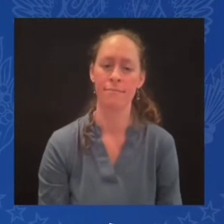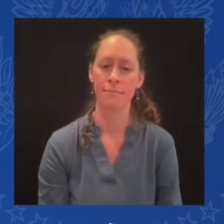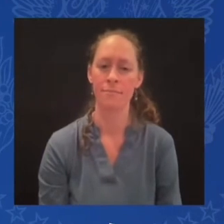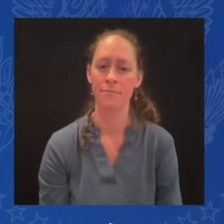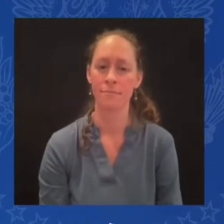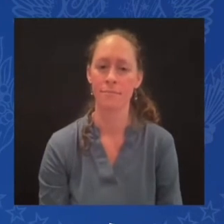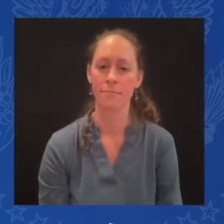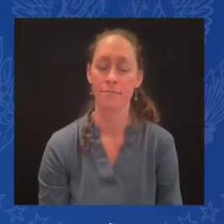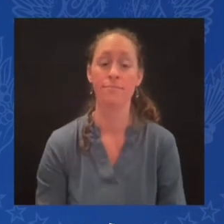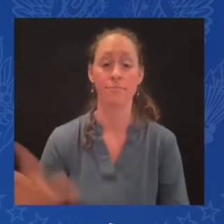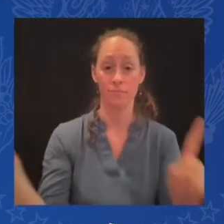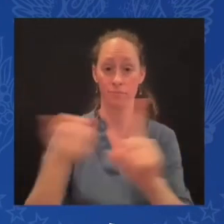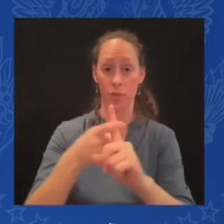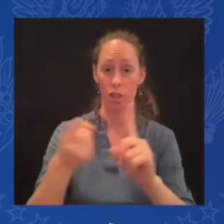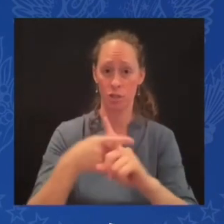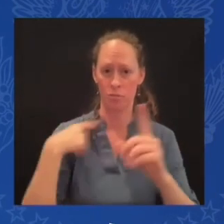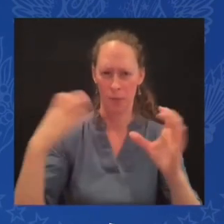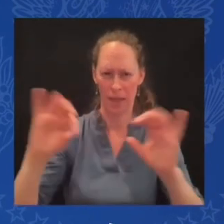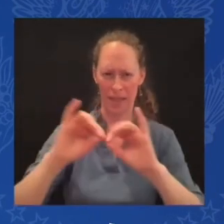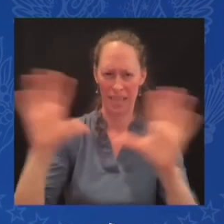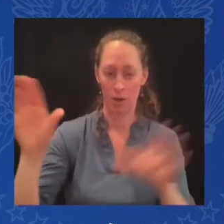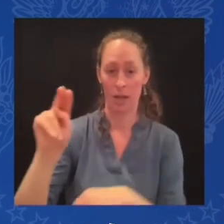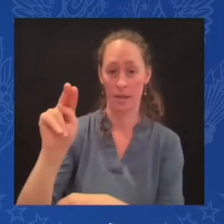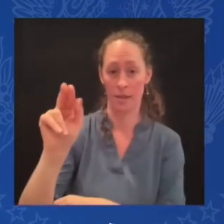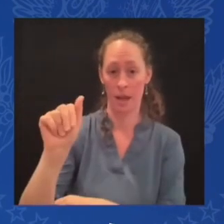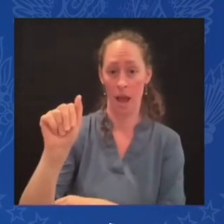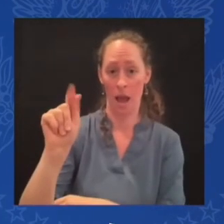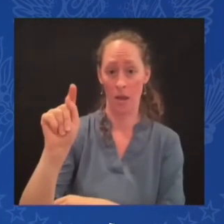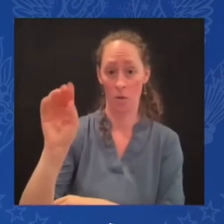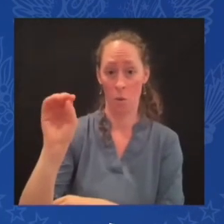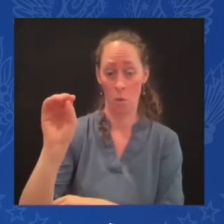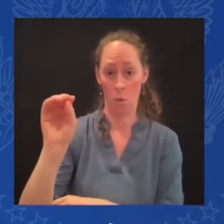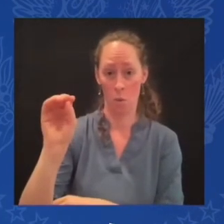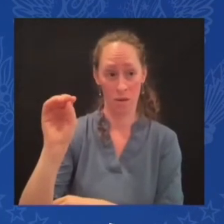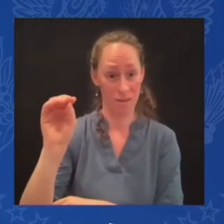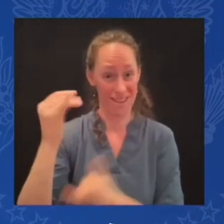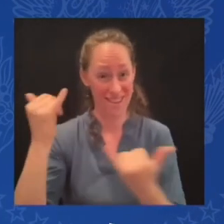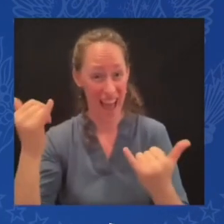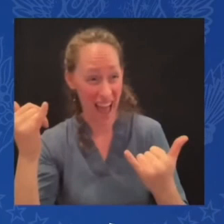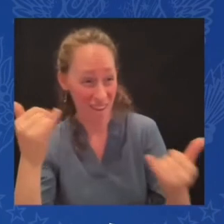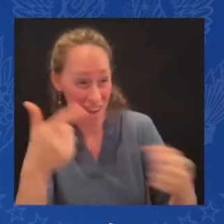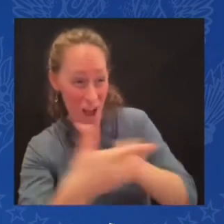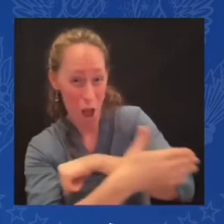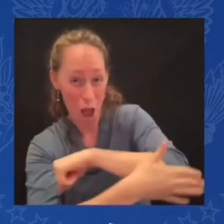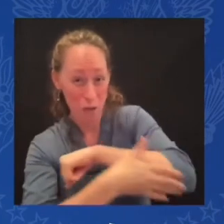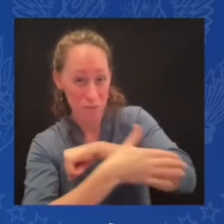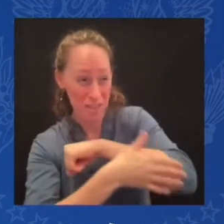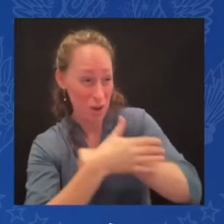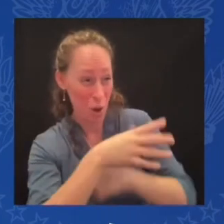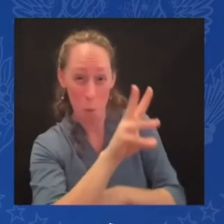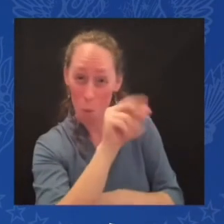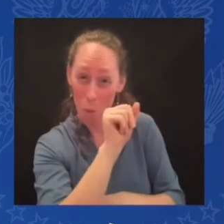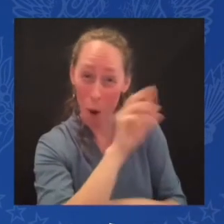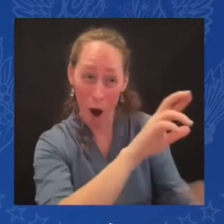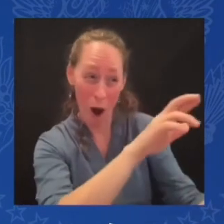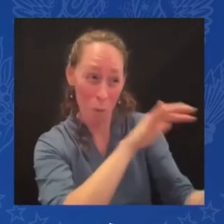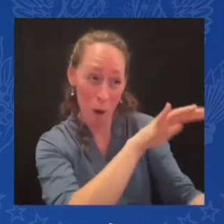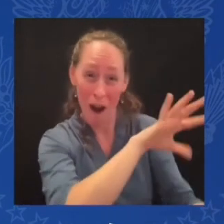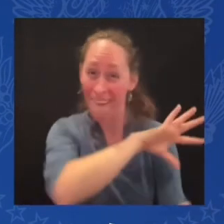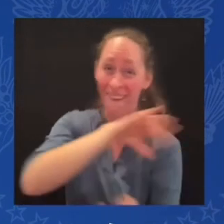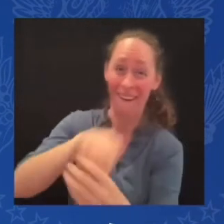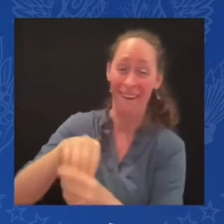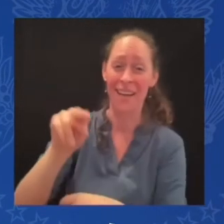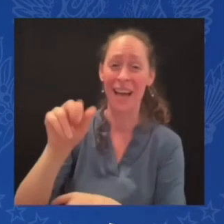because that guarantees that we're in a war and we're in a third world war. So that is not about whether or not they should or shouldn't join.